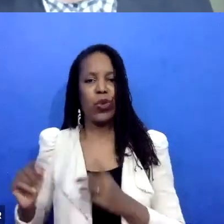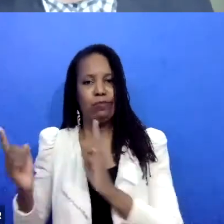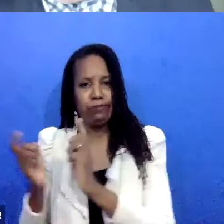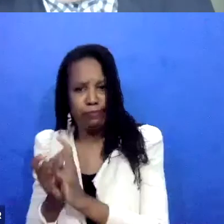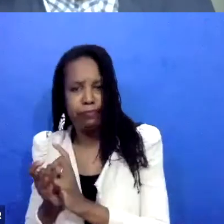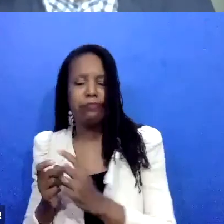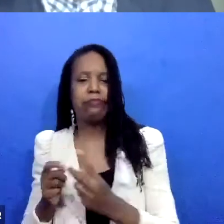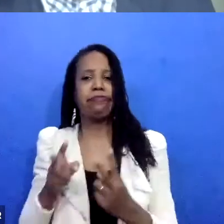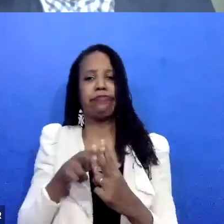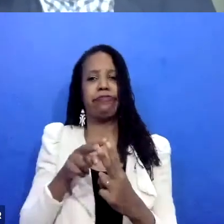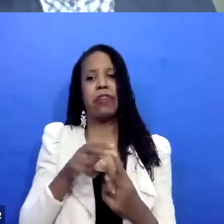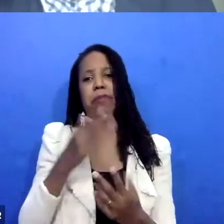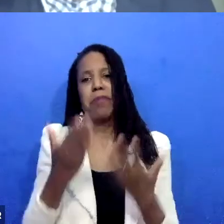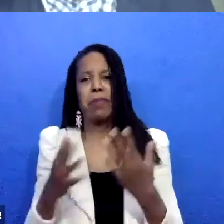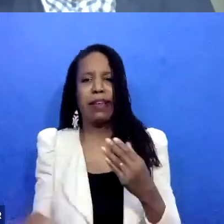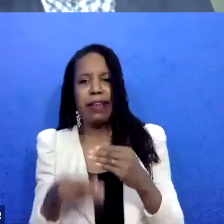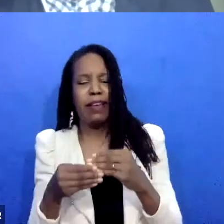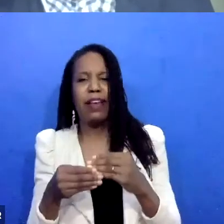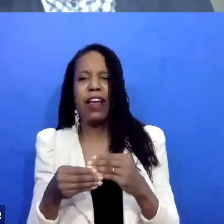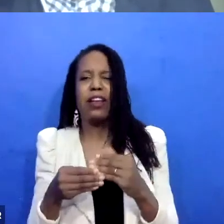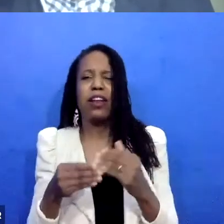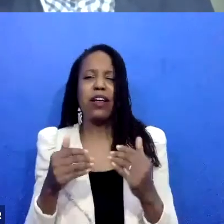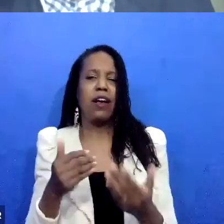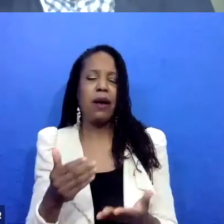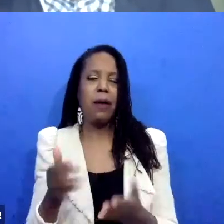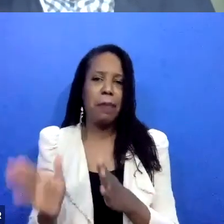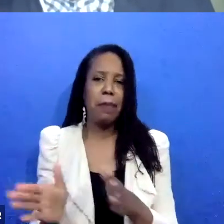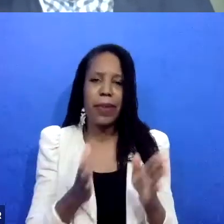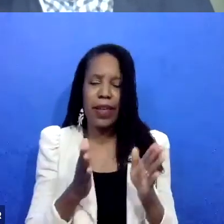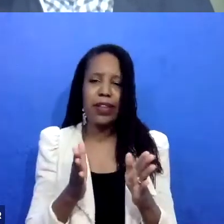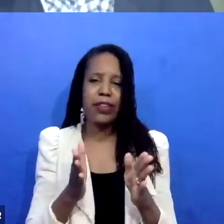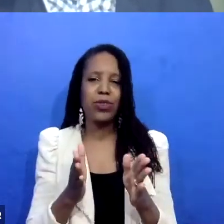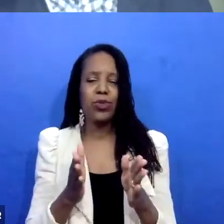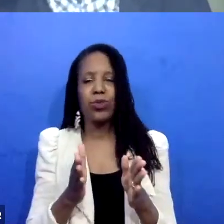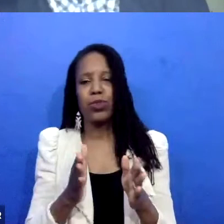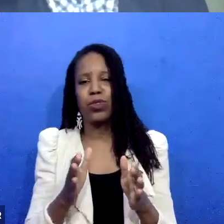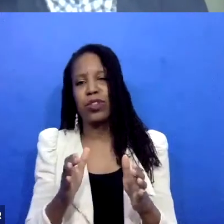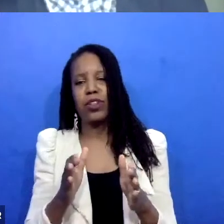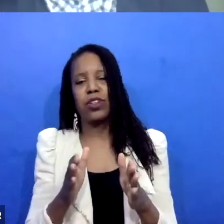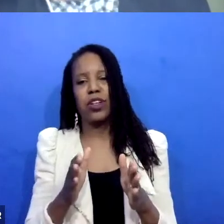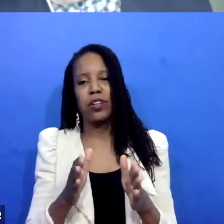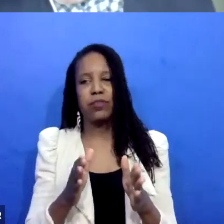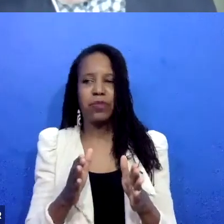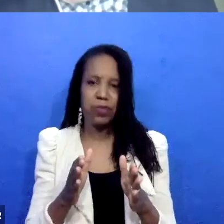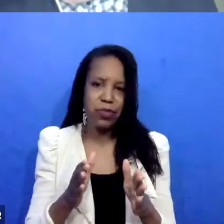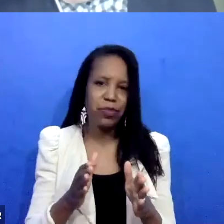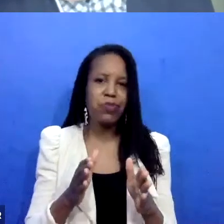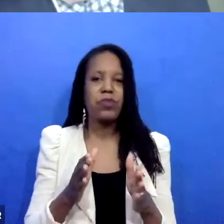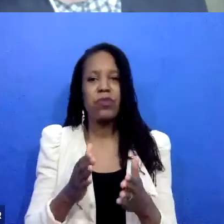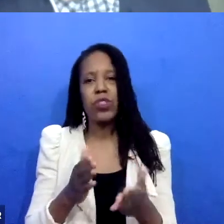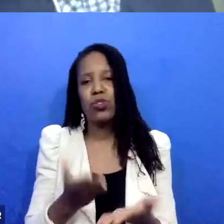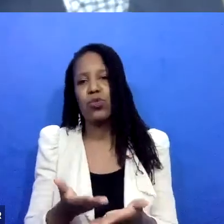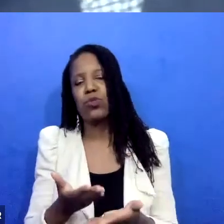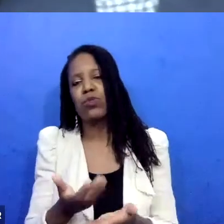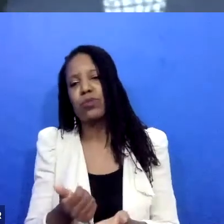and doing right by yourself. And how is that plan resourced, again, by those in your life who's checking in on you